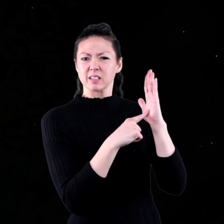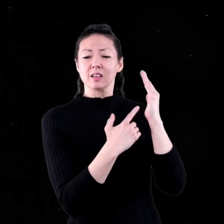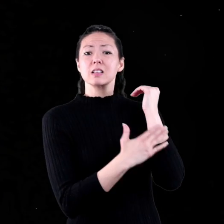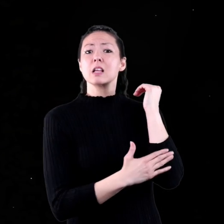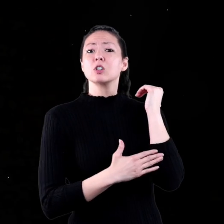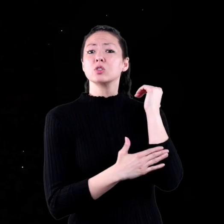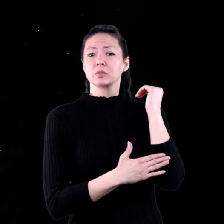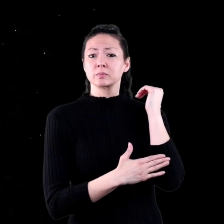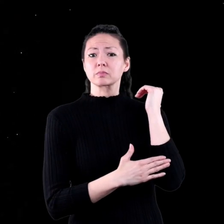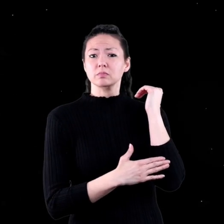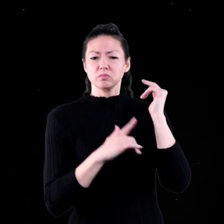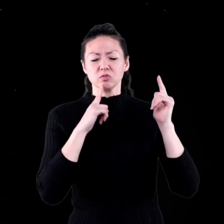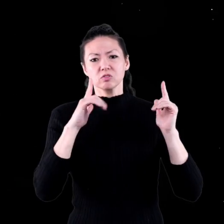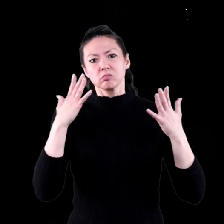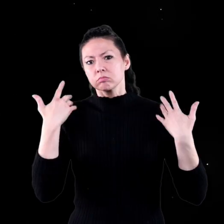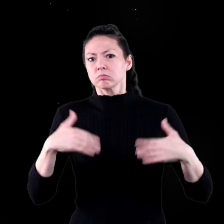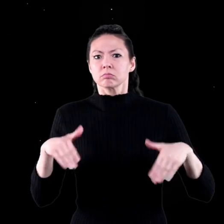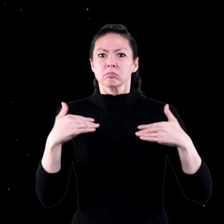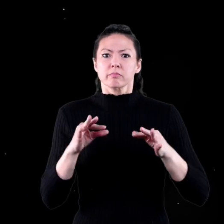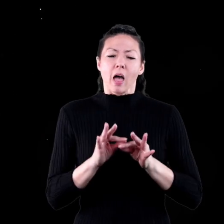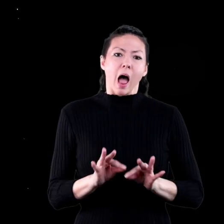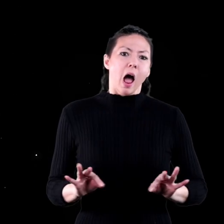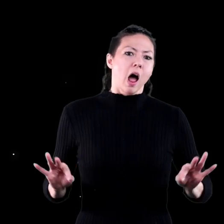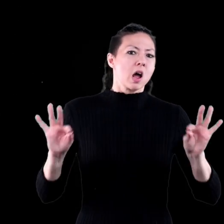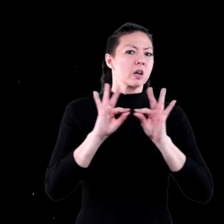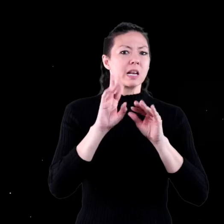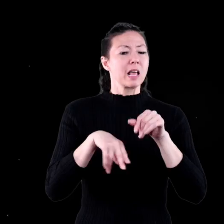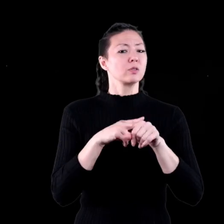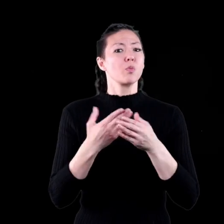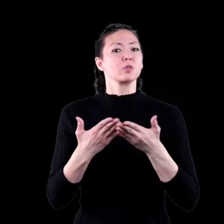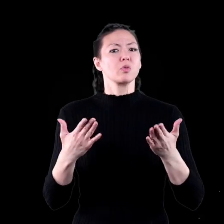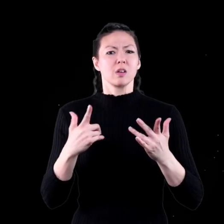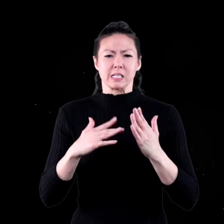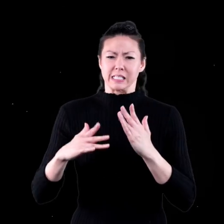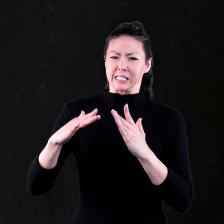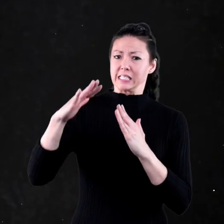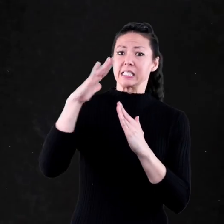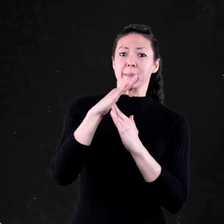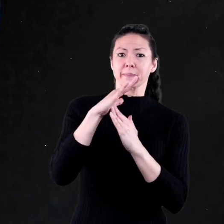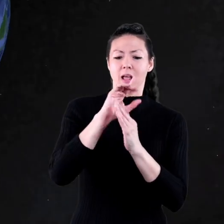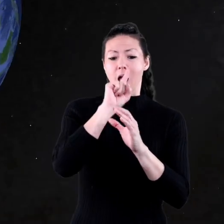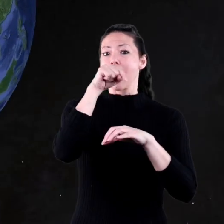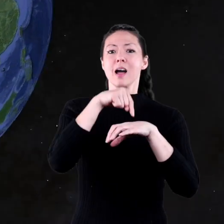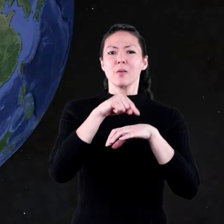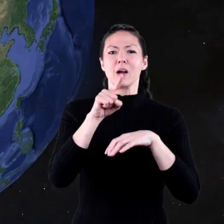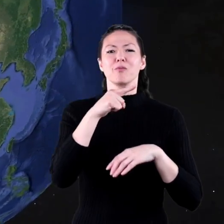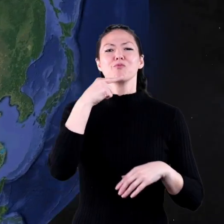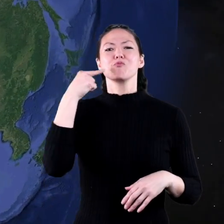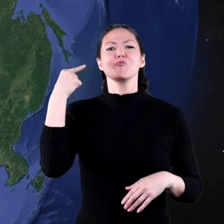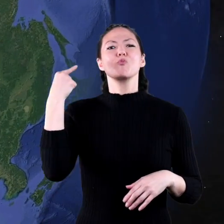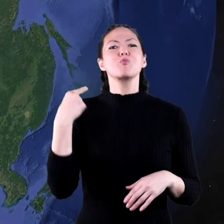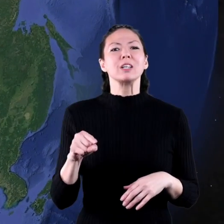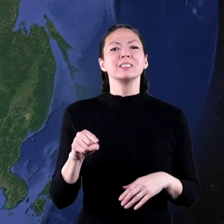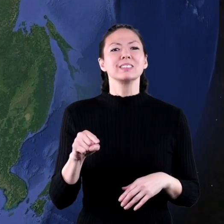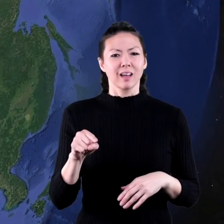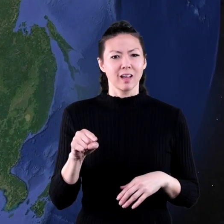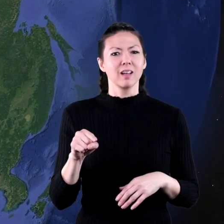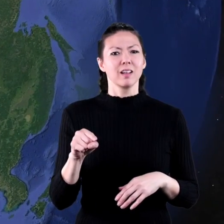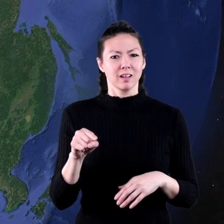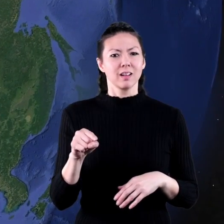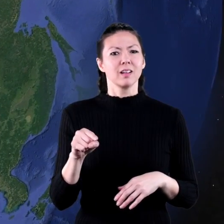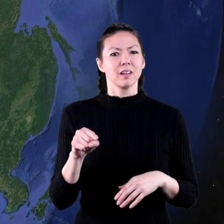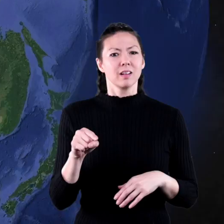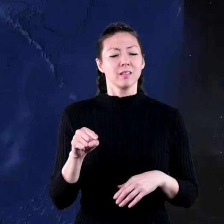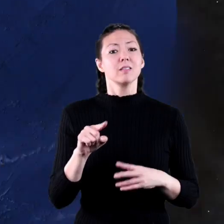of the countries with the greatest total value in natural resources. In the top spot, Russia.